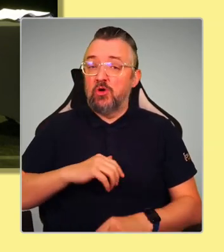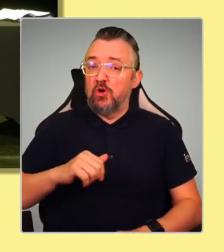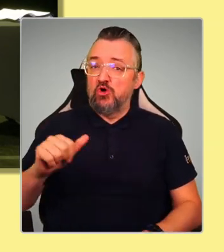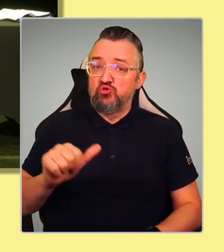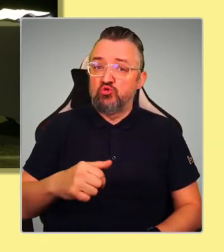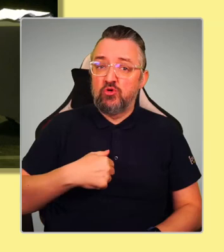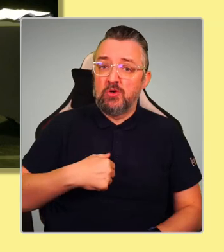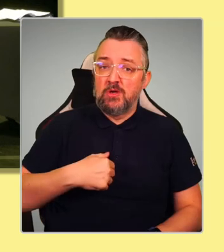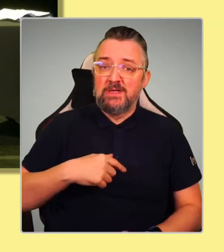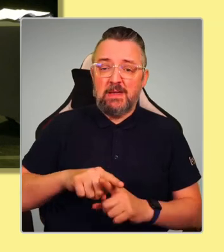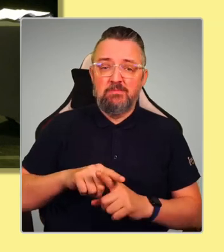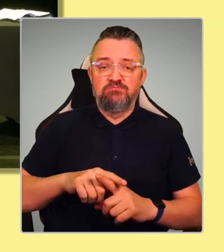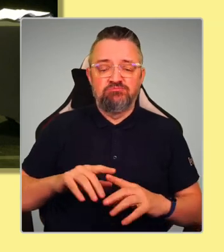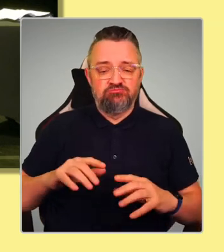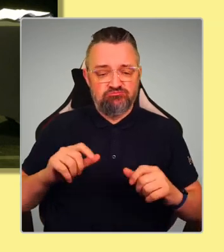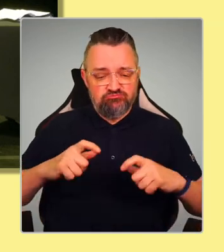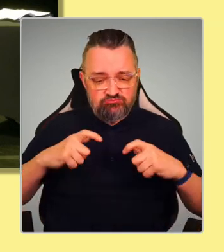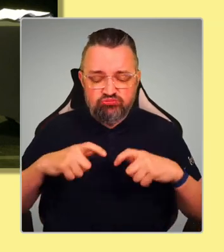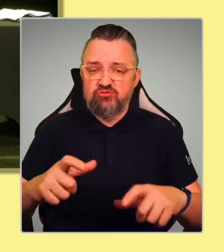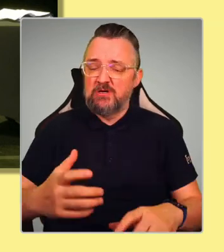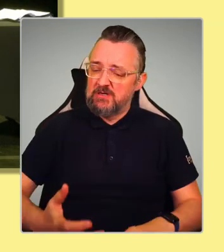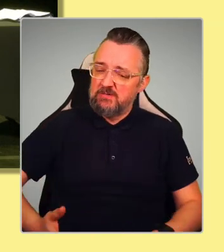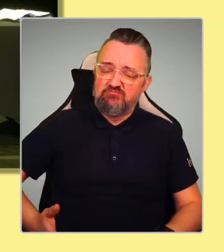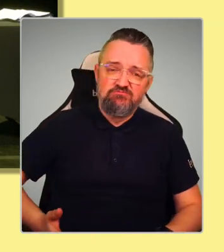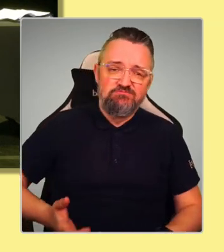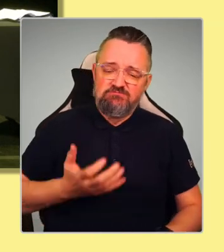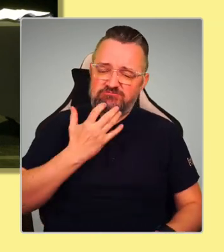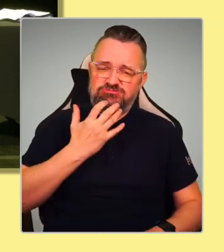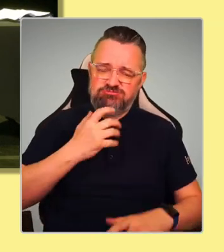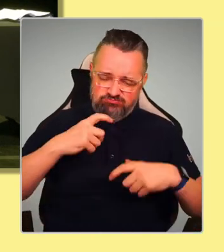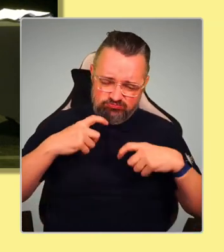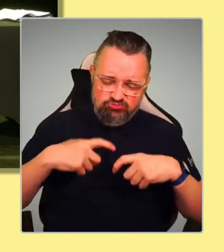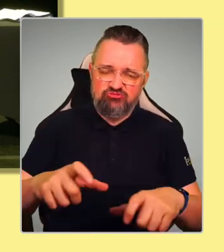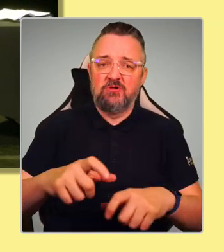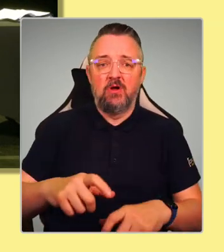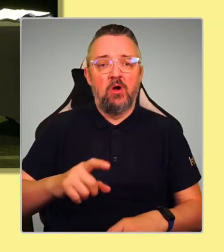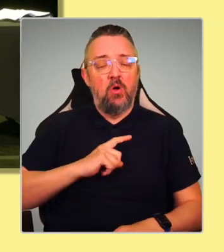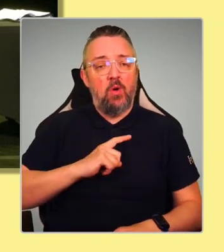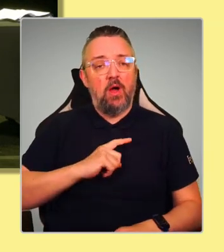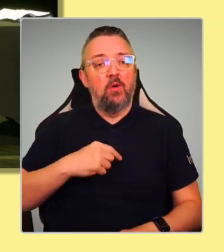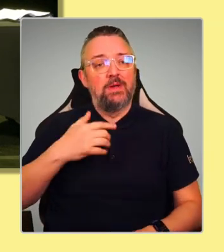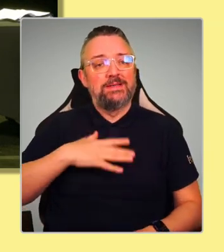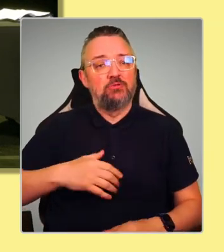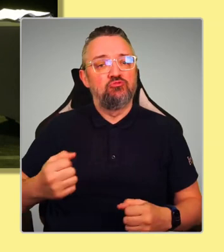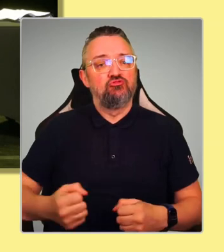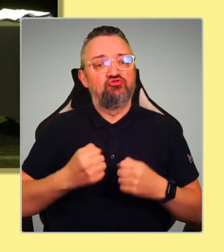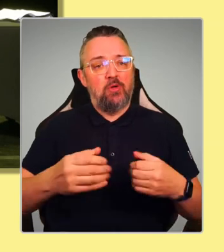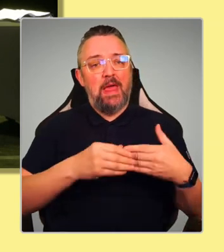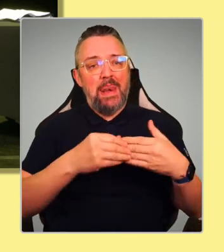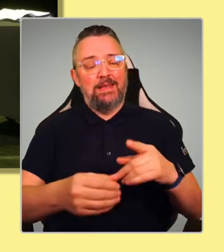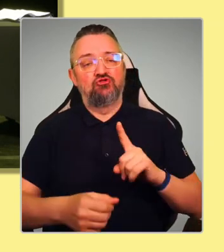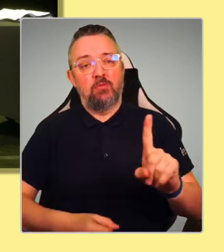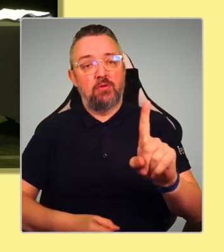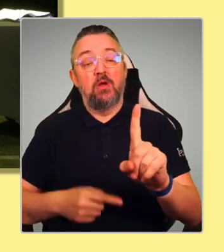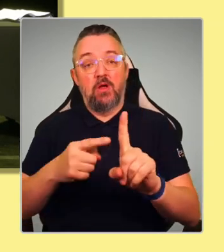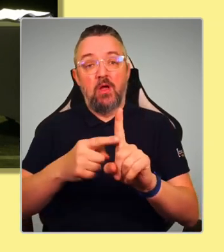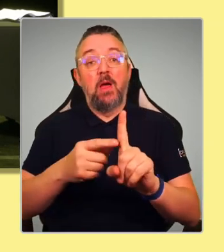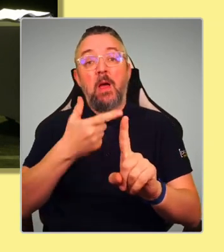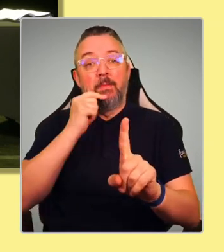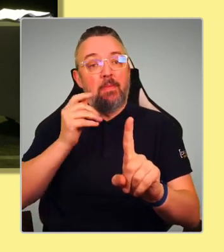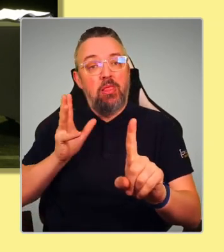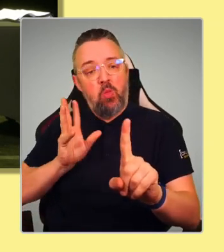horns and pushing forward? Because it's strong leadership that takes the people with them. It's not